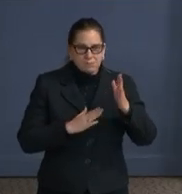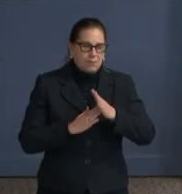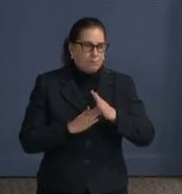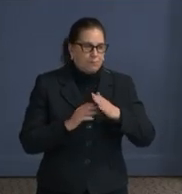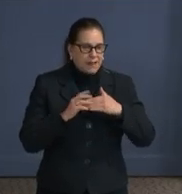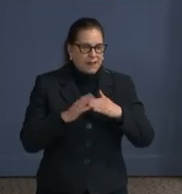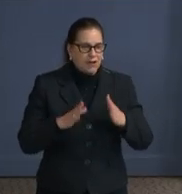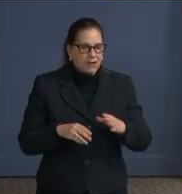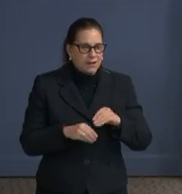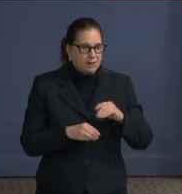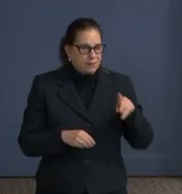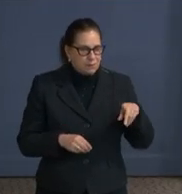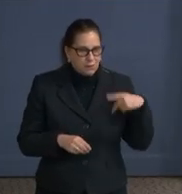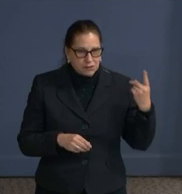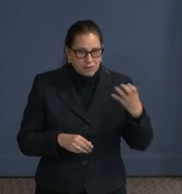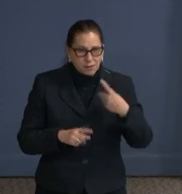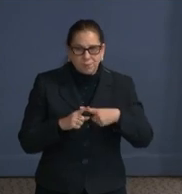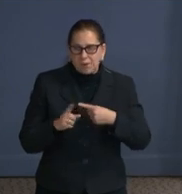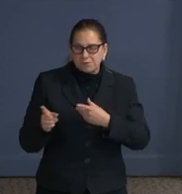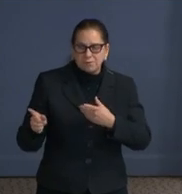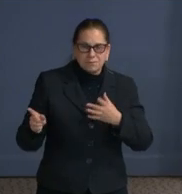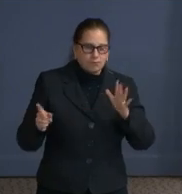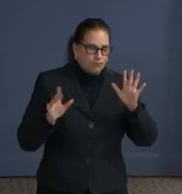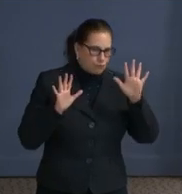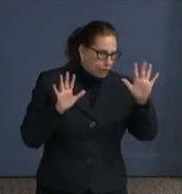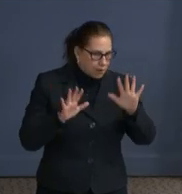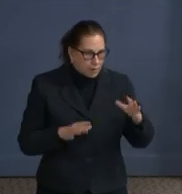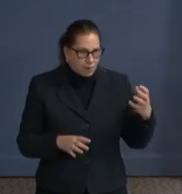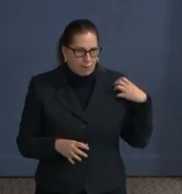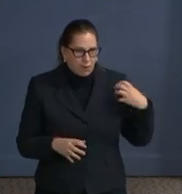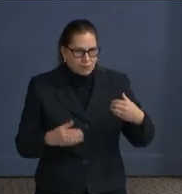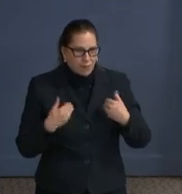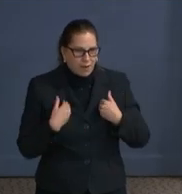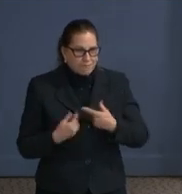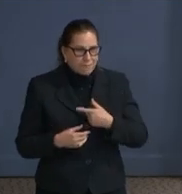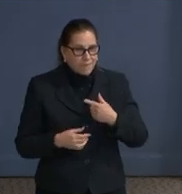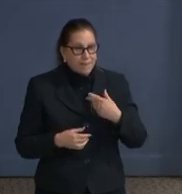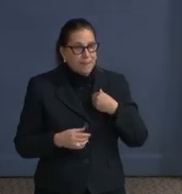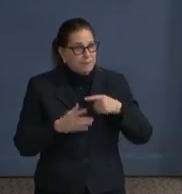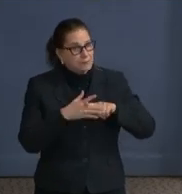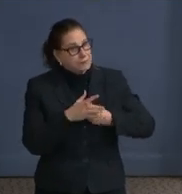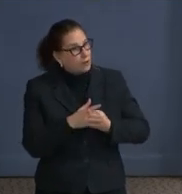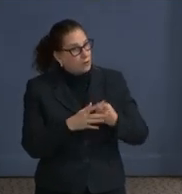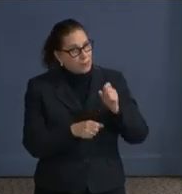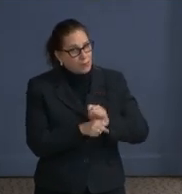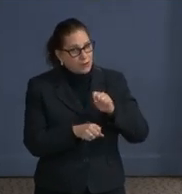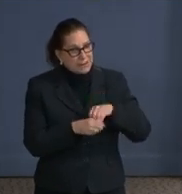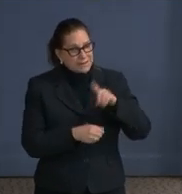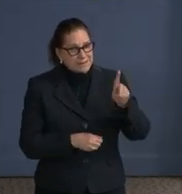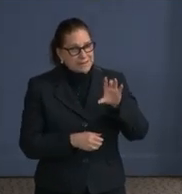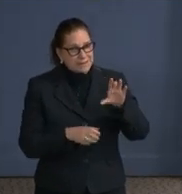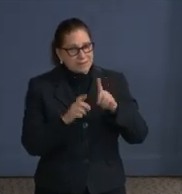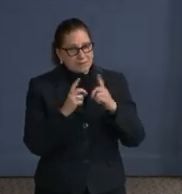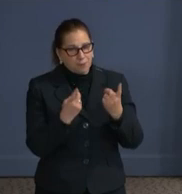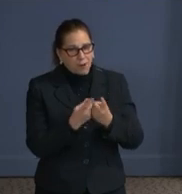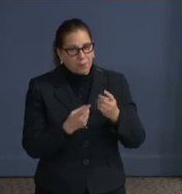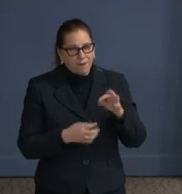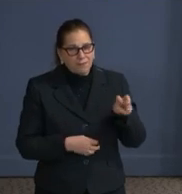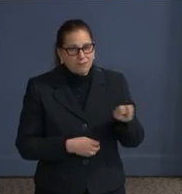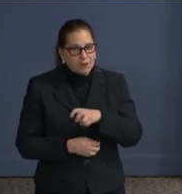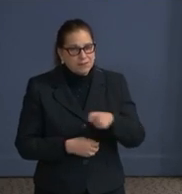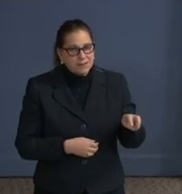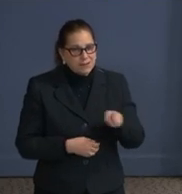and it's been an honor. I actually started at the D.C. Department of Transportation as an entry to mid-level analyst, and